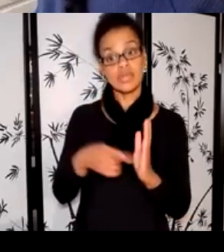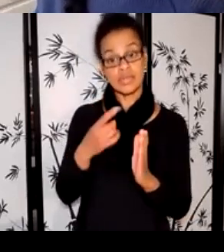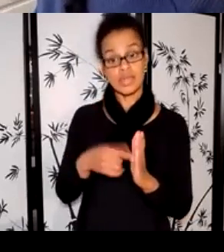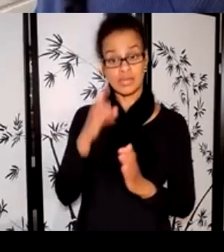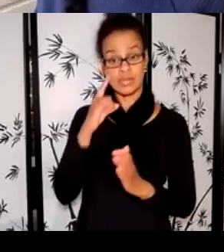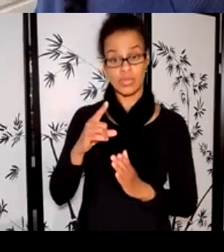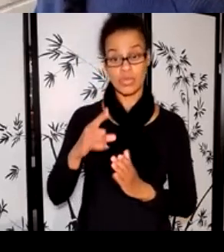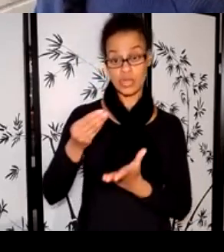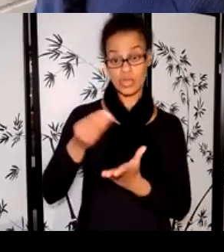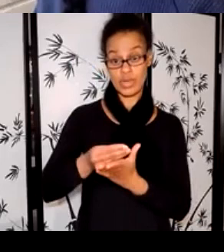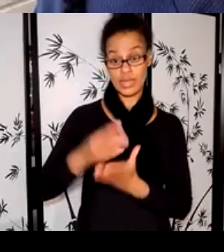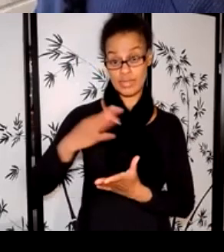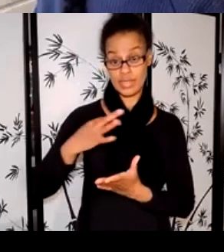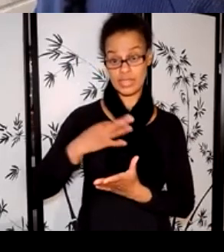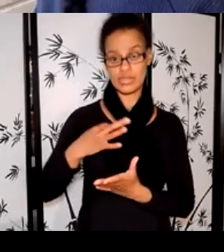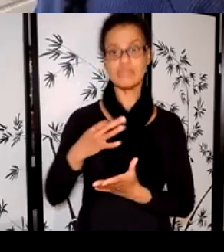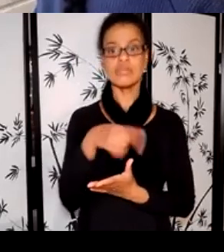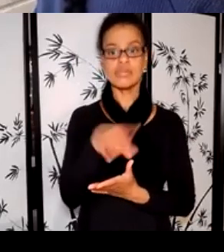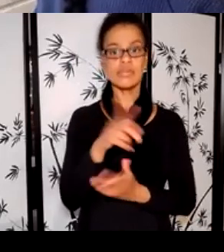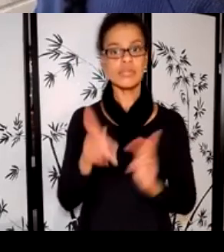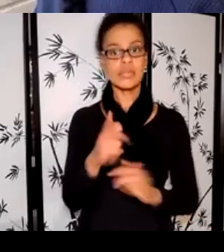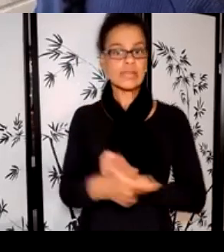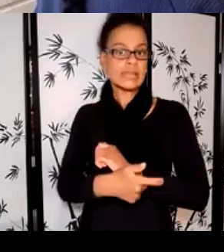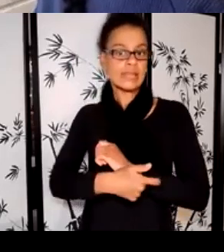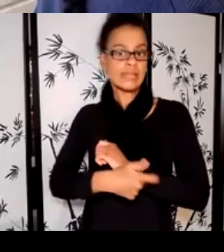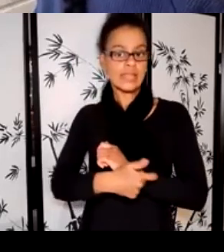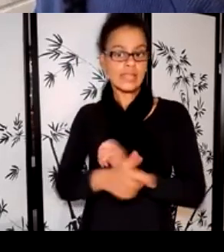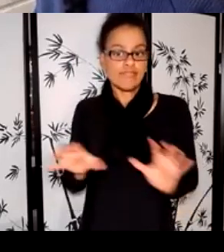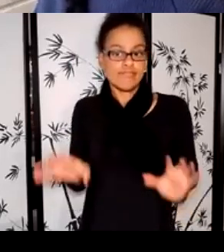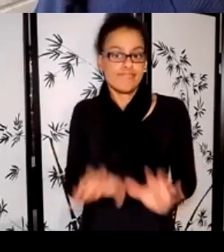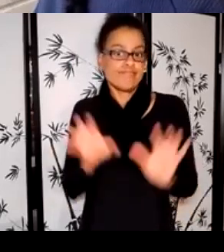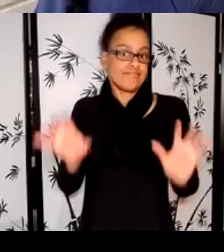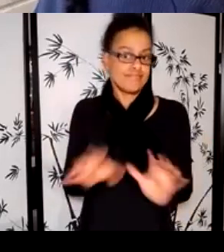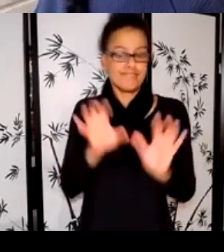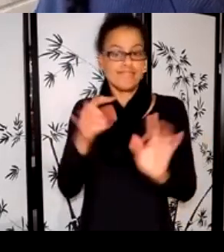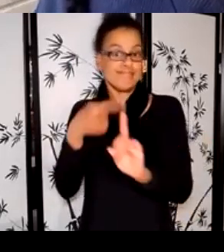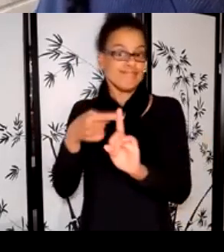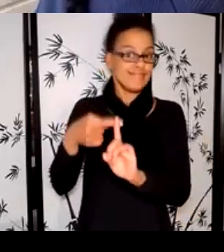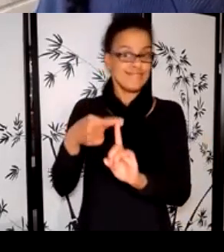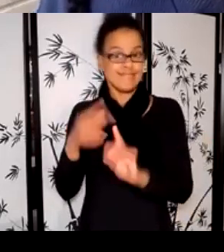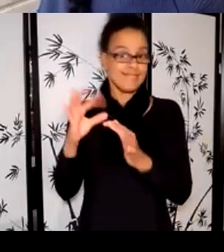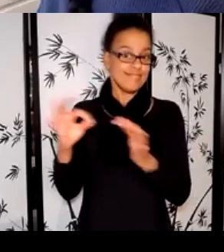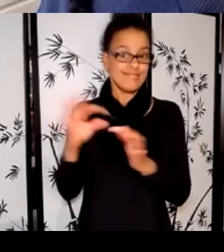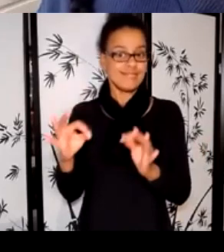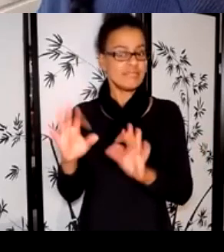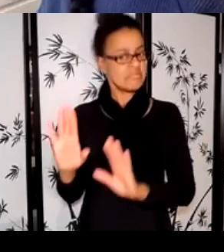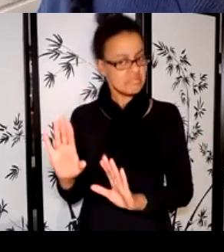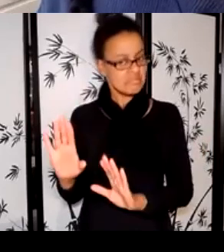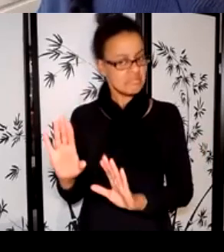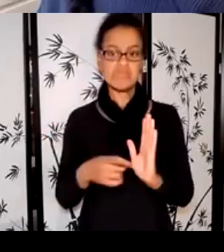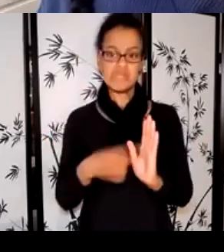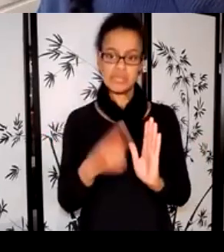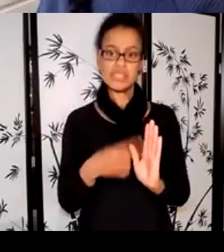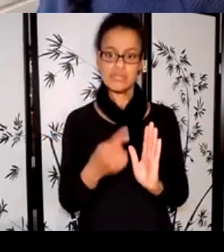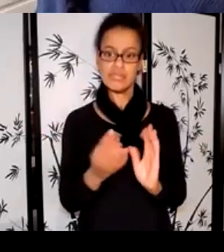and we understand that, it's actually helpful to demonstrate that you've taken the time to think about and reflect on how you undertake